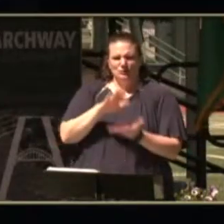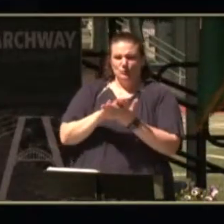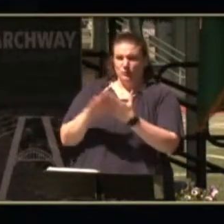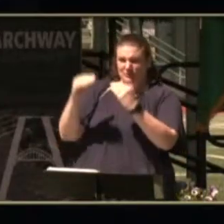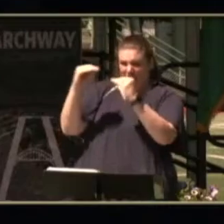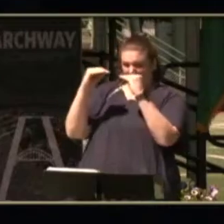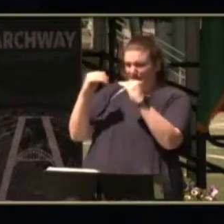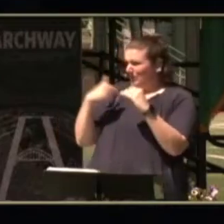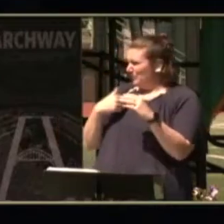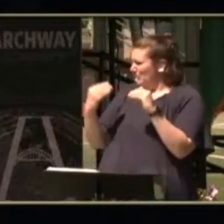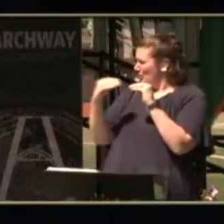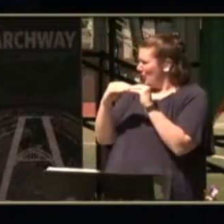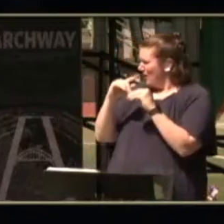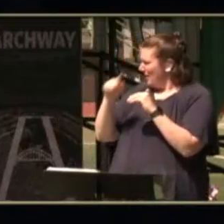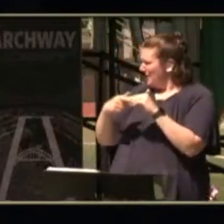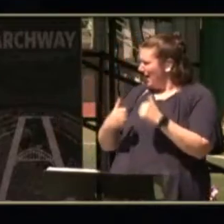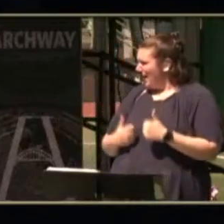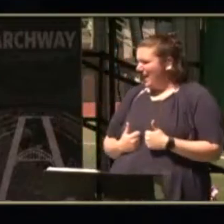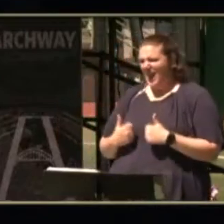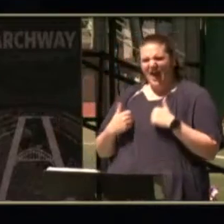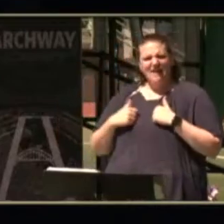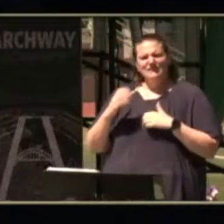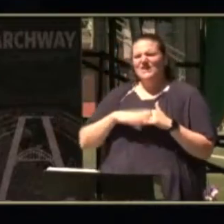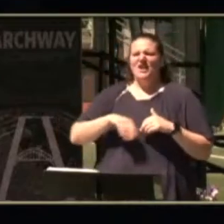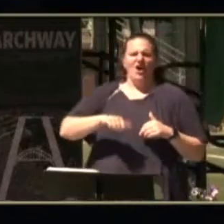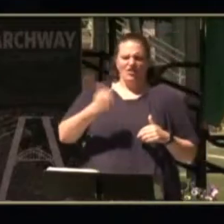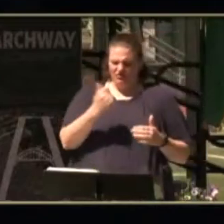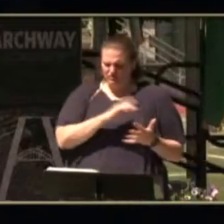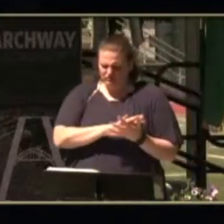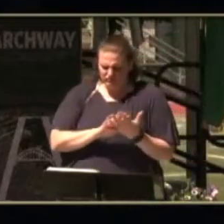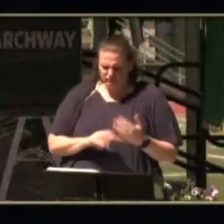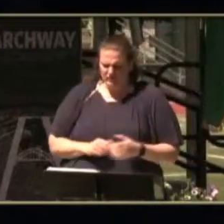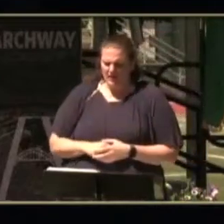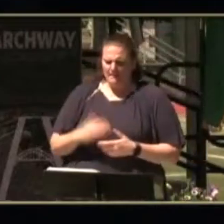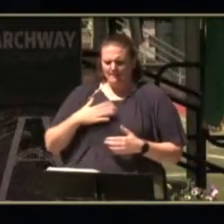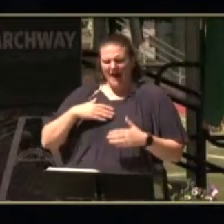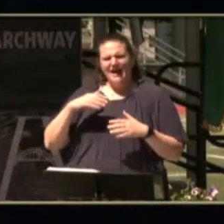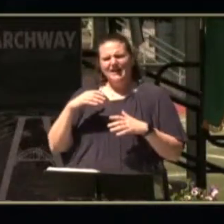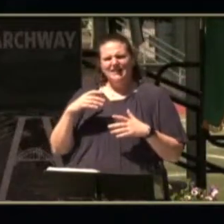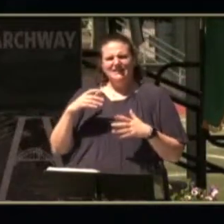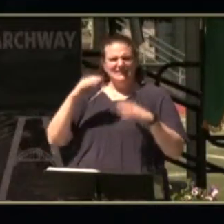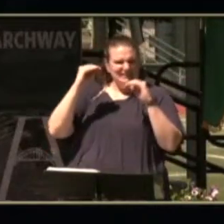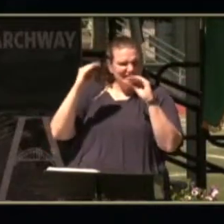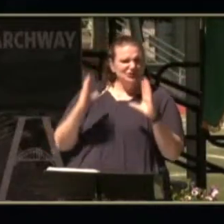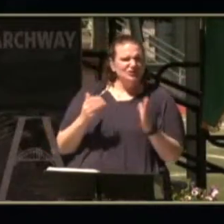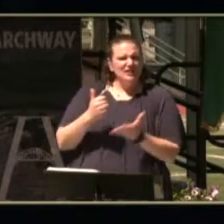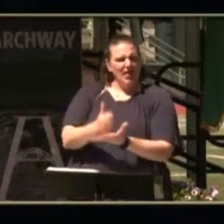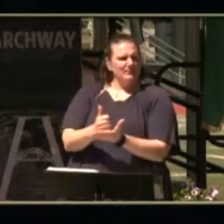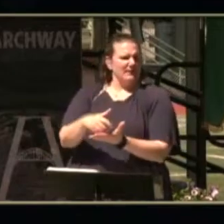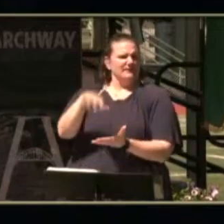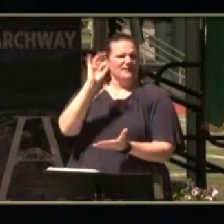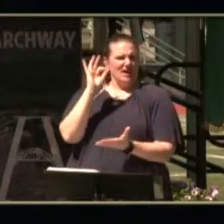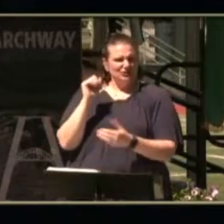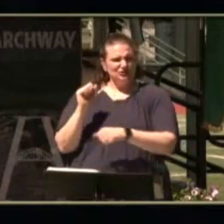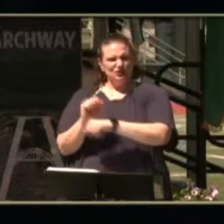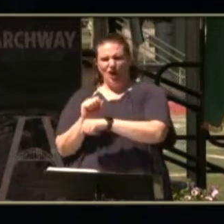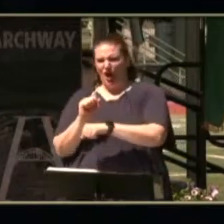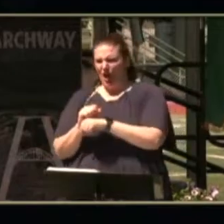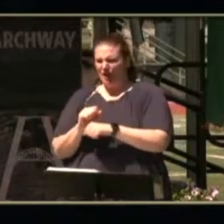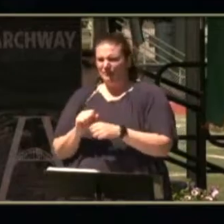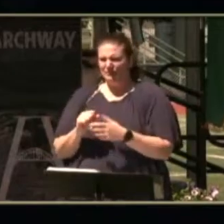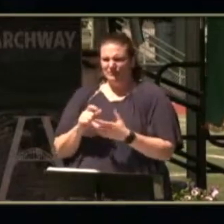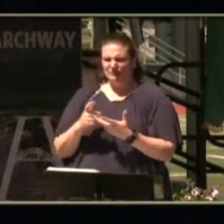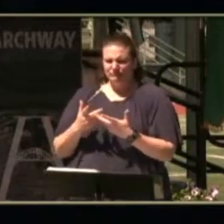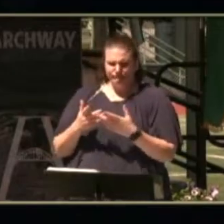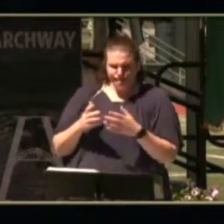me more about life than anything else my teachers helped me find a job and supported